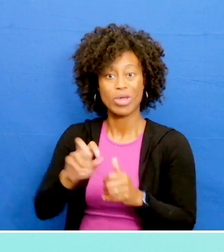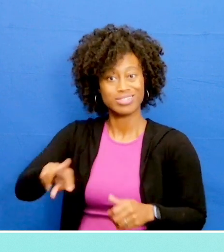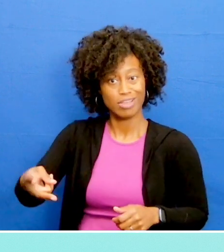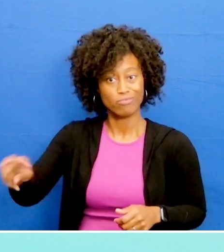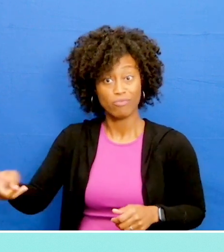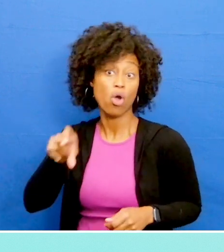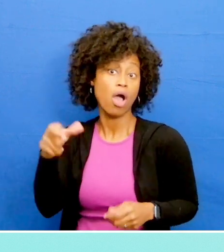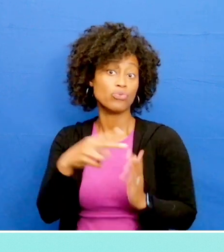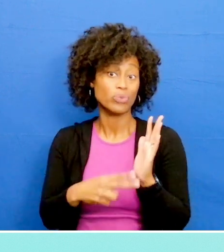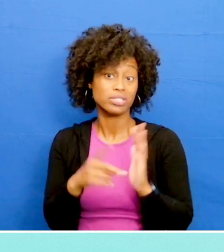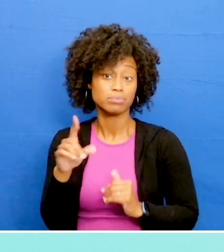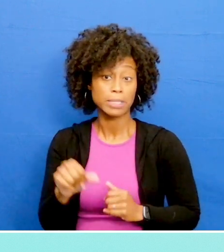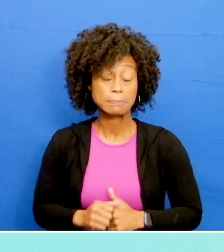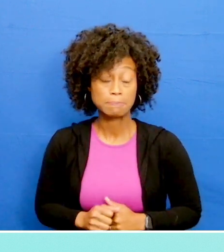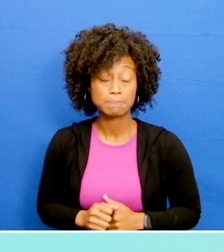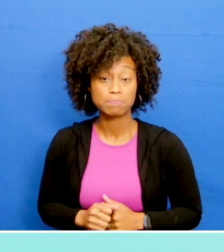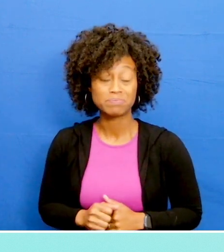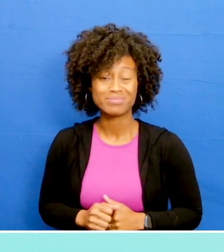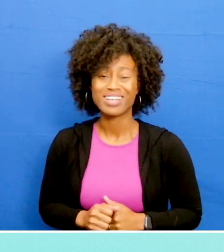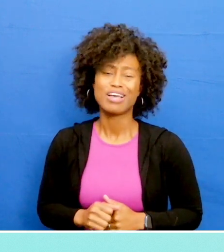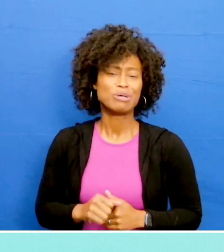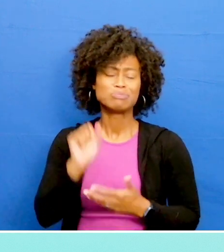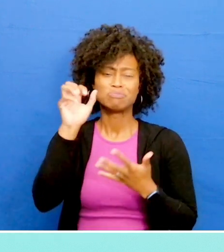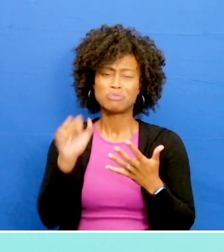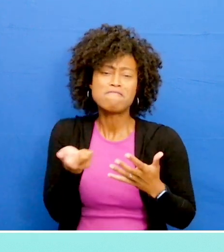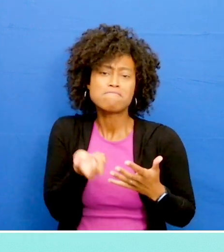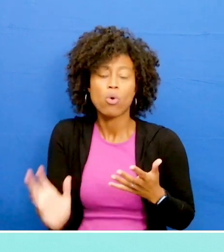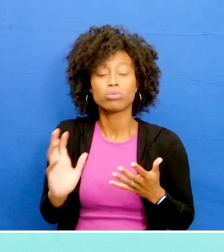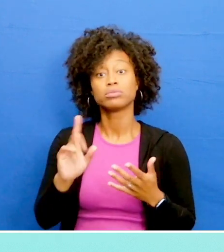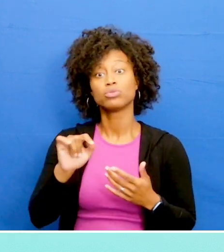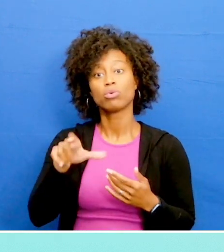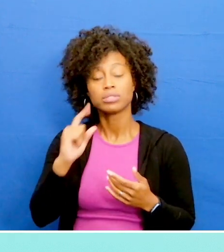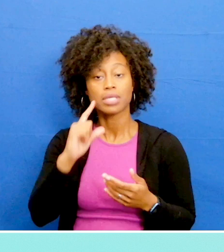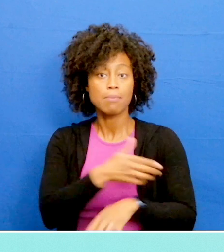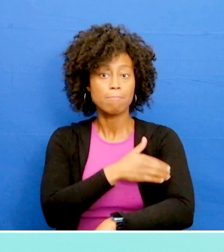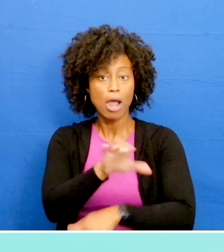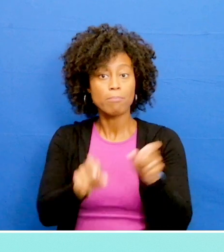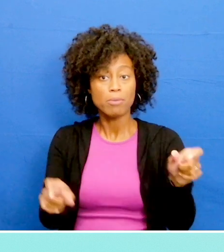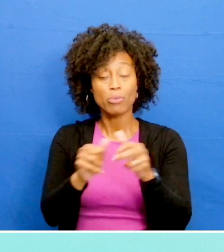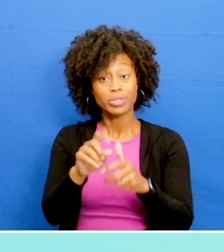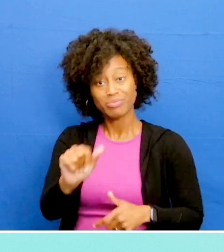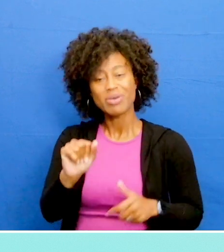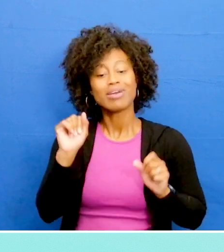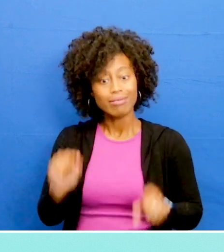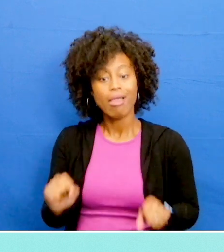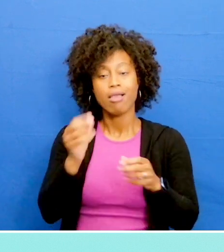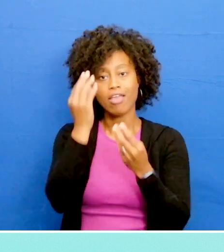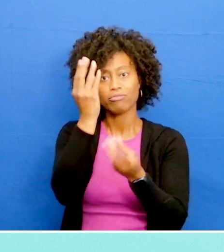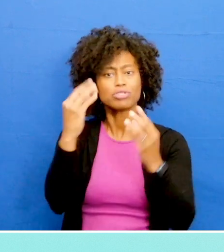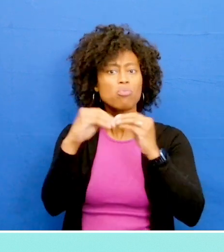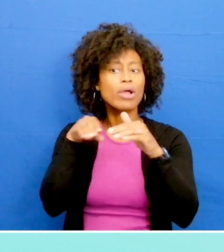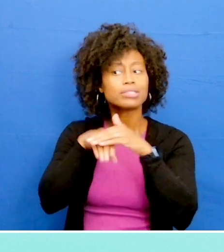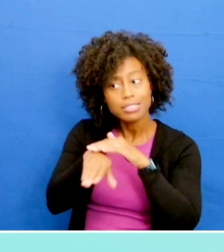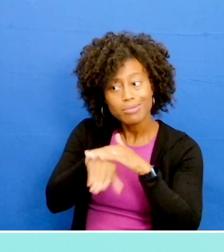people with dyslexia or other reading disabilities. These are just some of the tools that can empower people with disabilities by making information